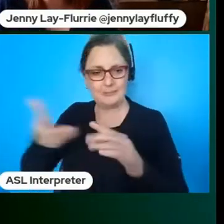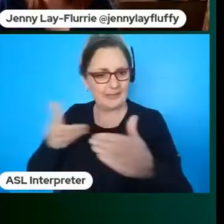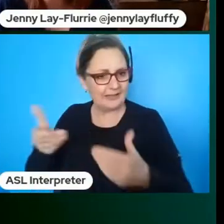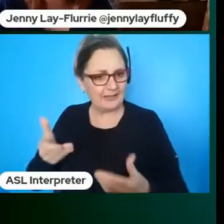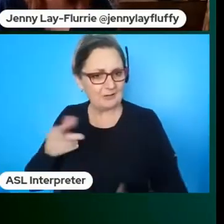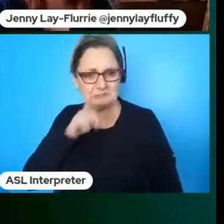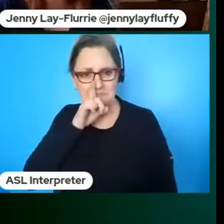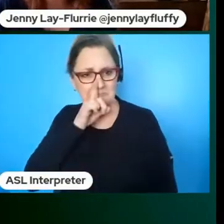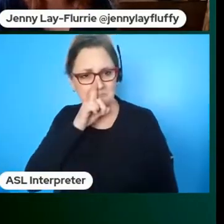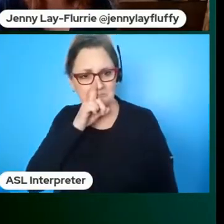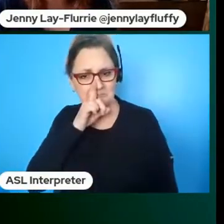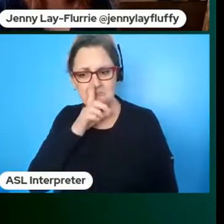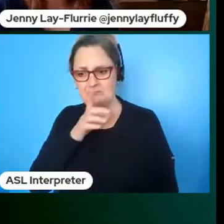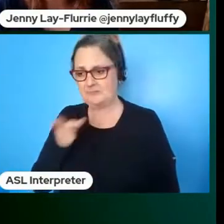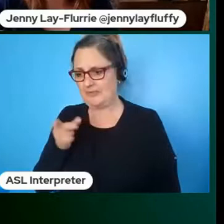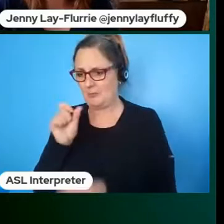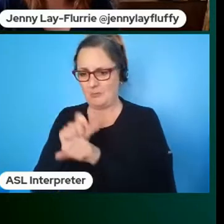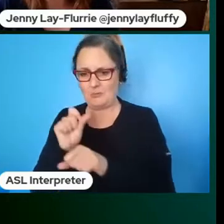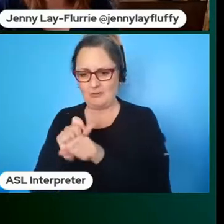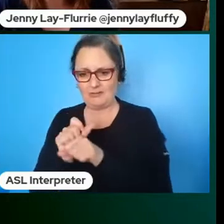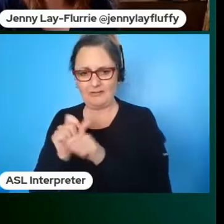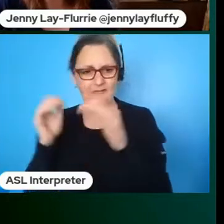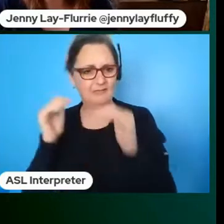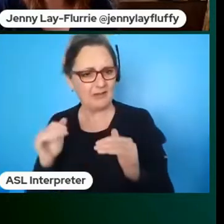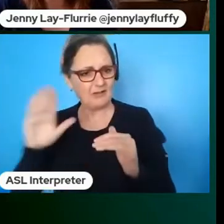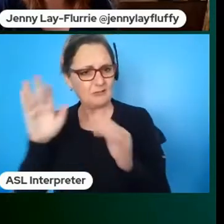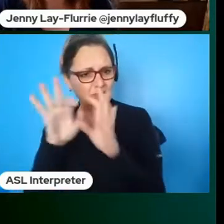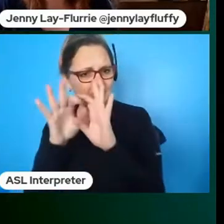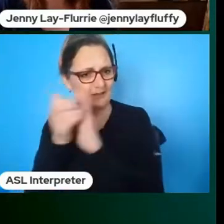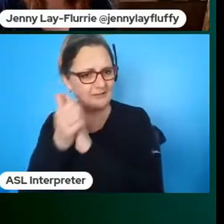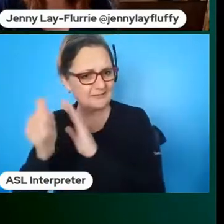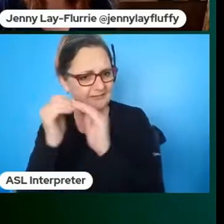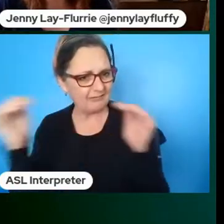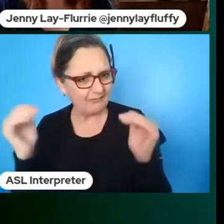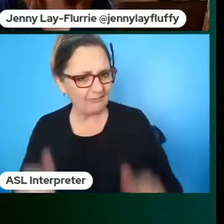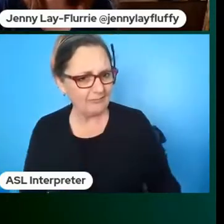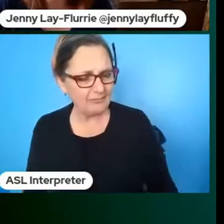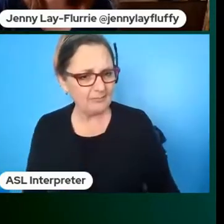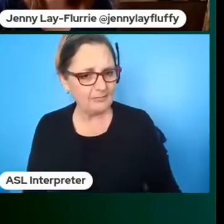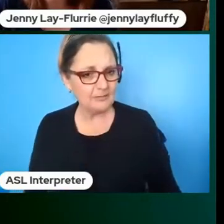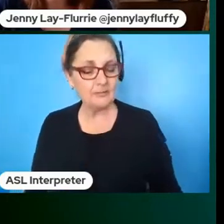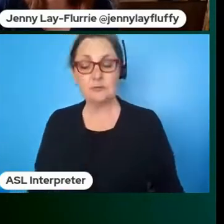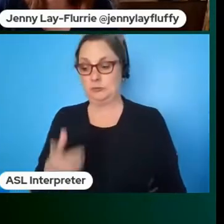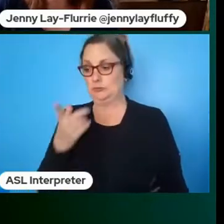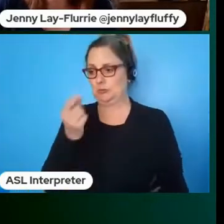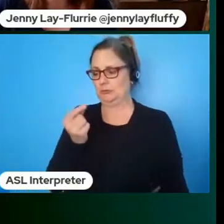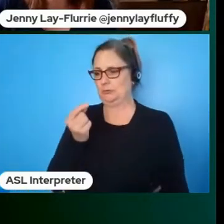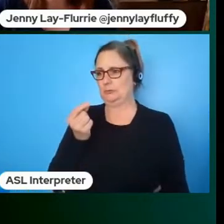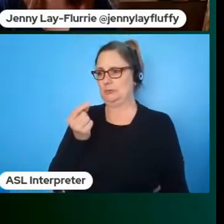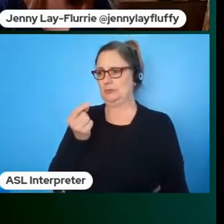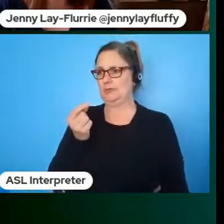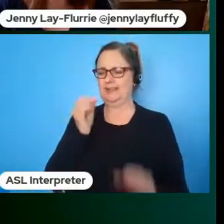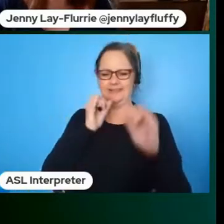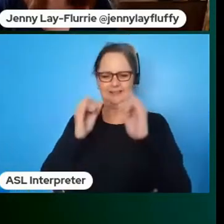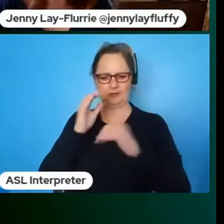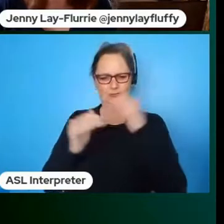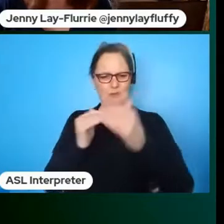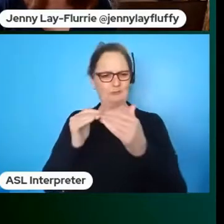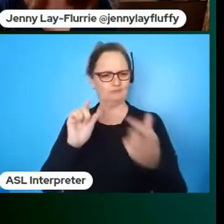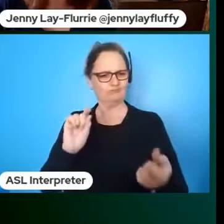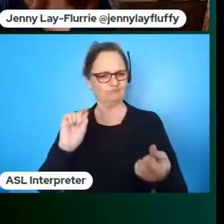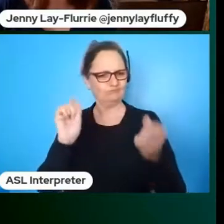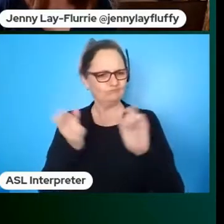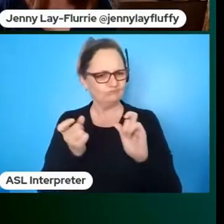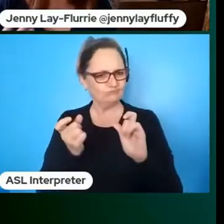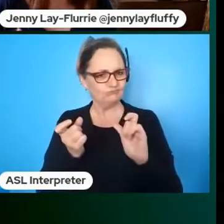underemployment what we were able to do with this was to reimagine the interview process in fact we ditched